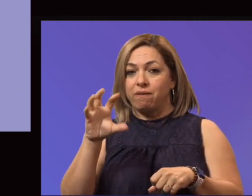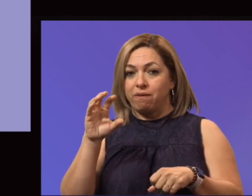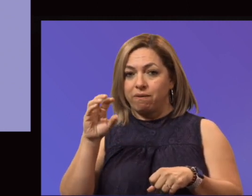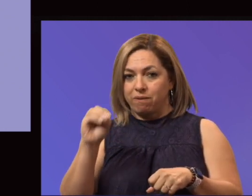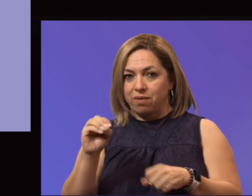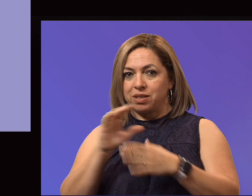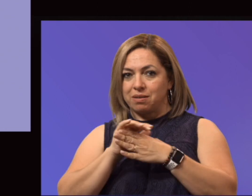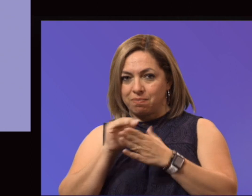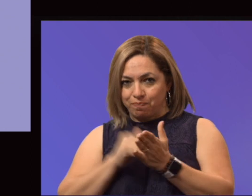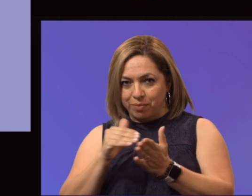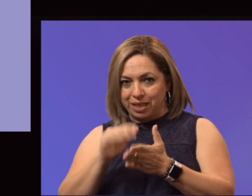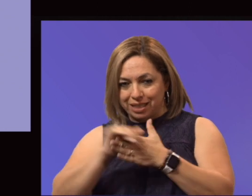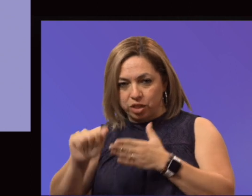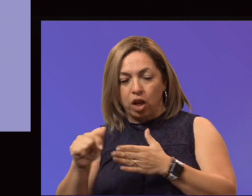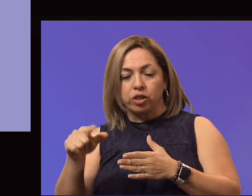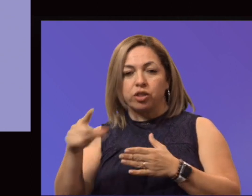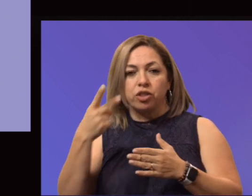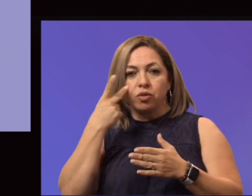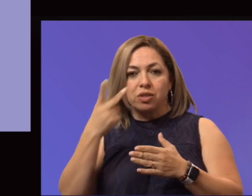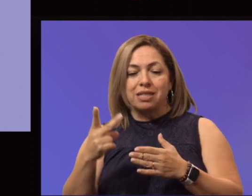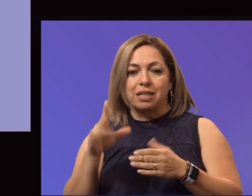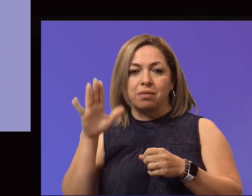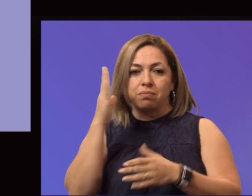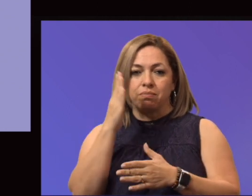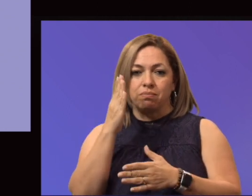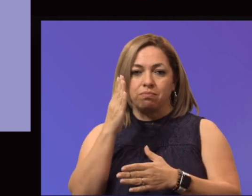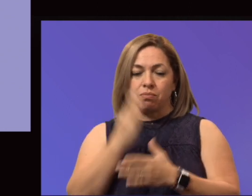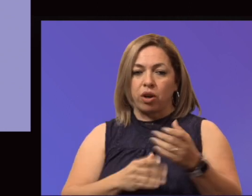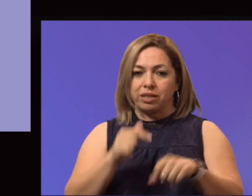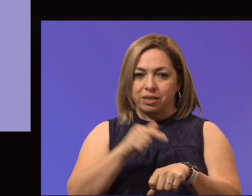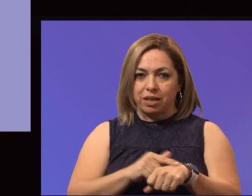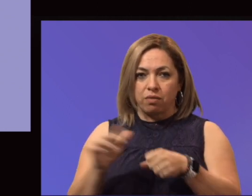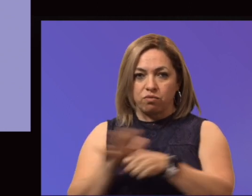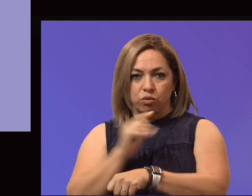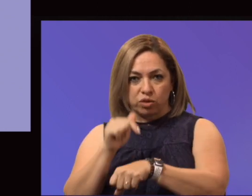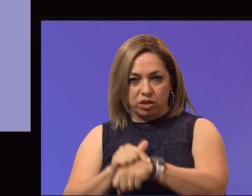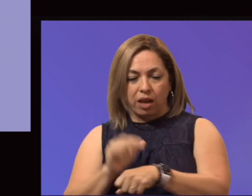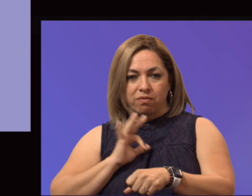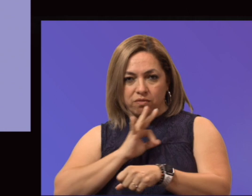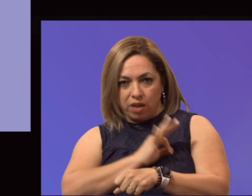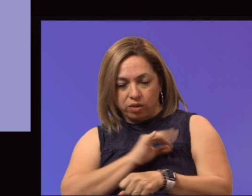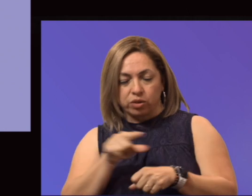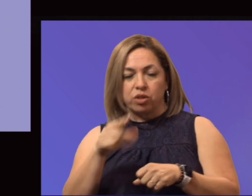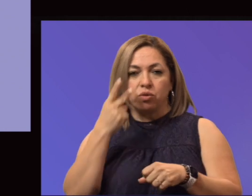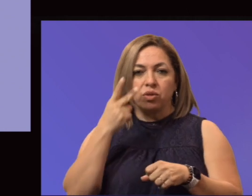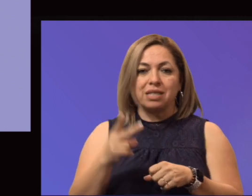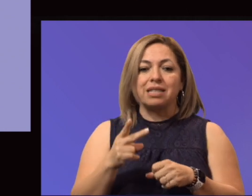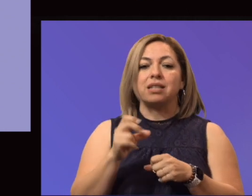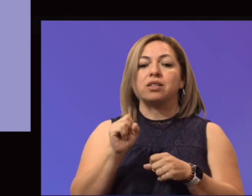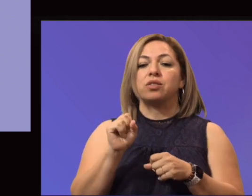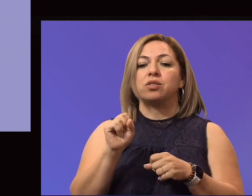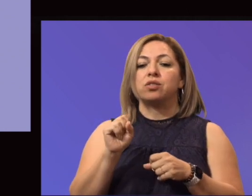faculty as well as our adjunct or part-time faculty. You see all of the different other areas from supplies and services,